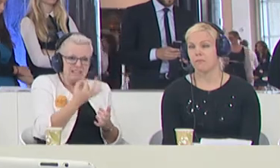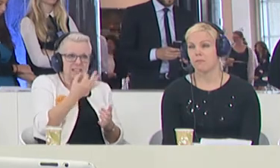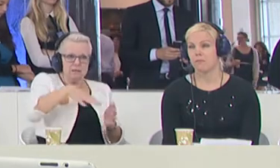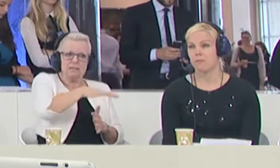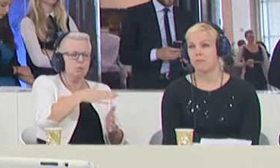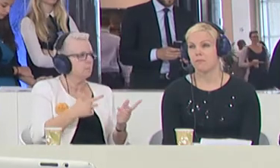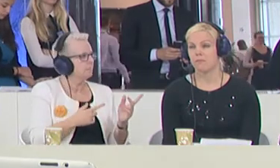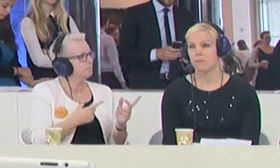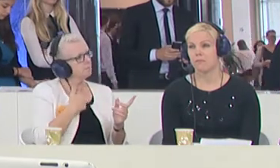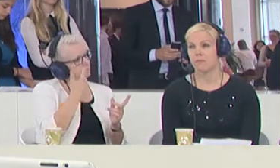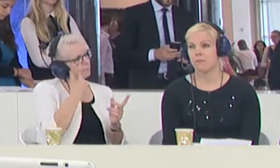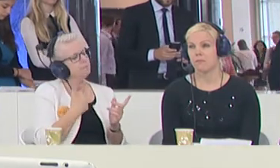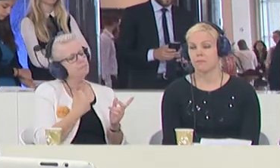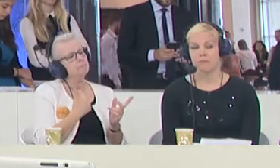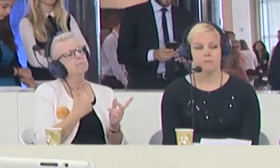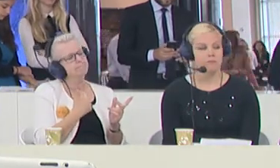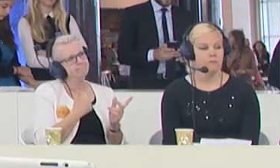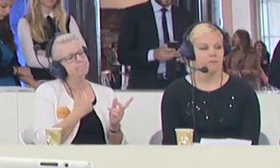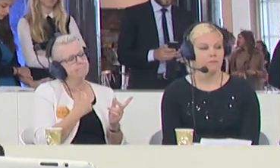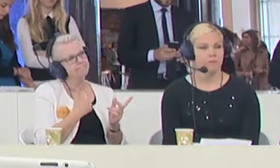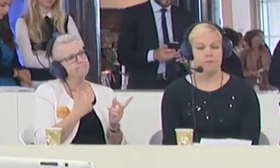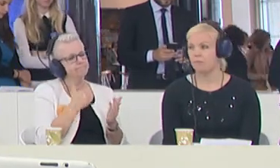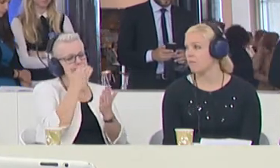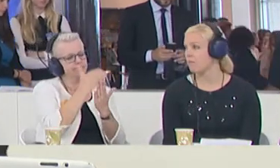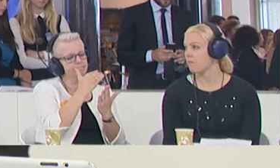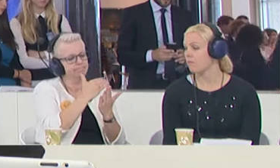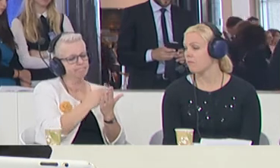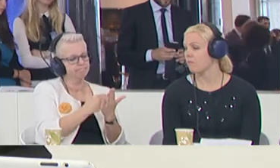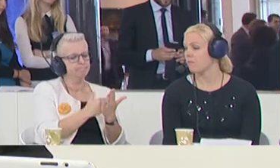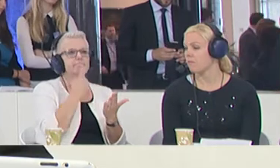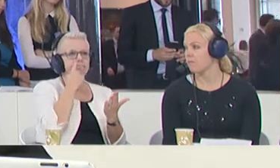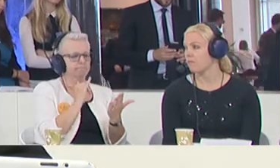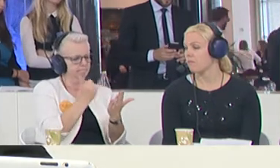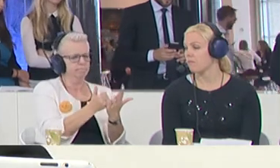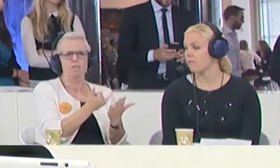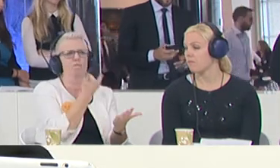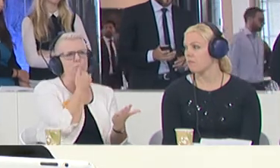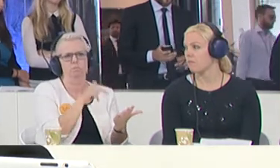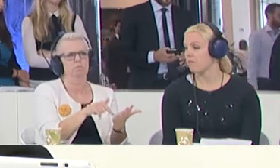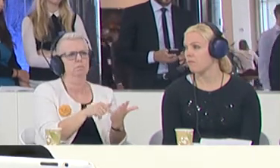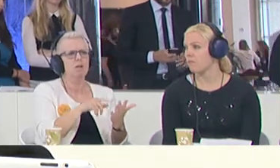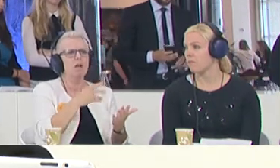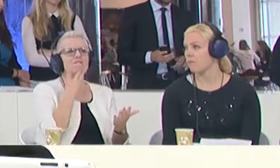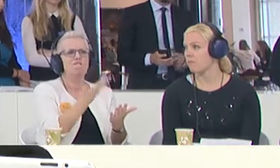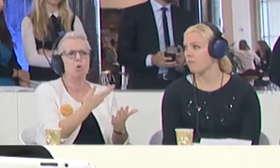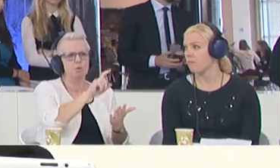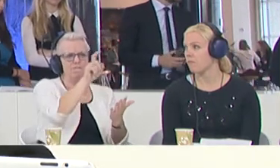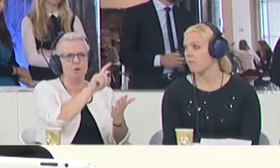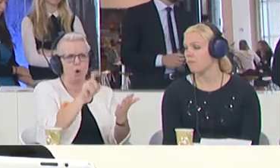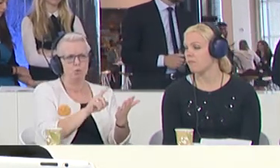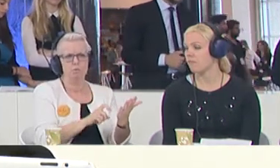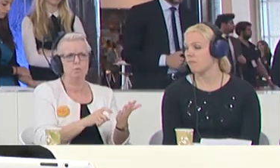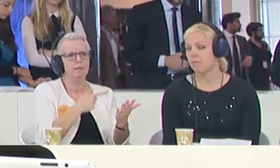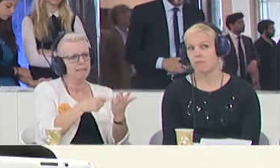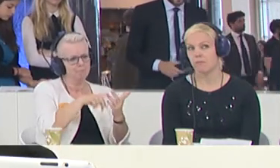Well, I think that we do have, you know, the agenda has been set wrong. I think the questions have been asked wrong, and the paradigm has to